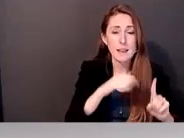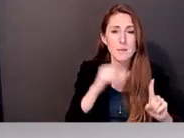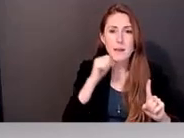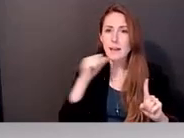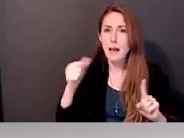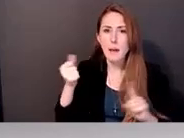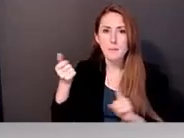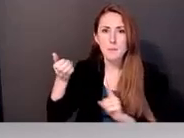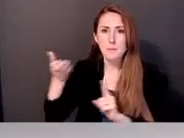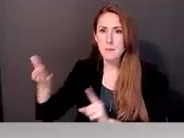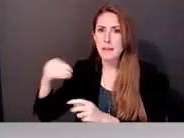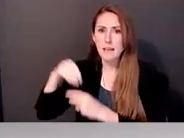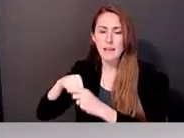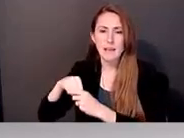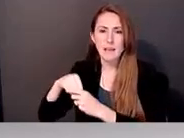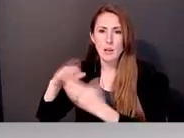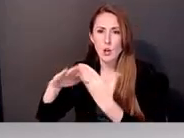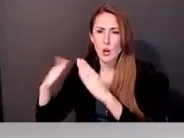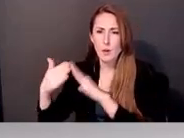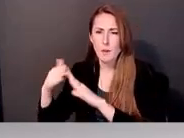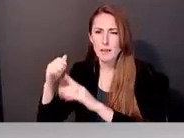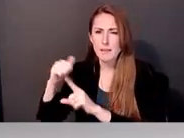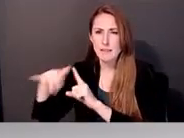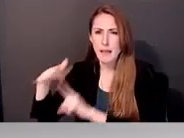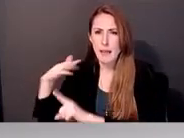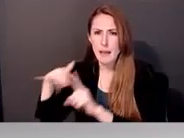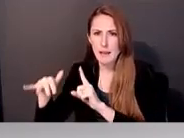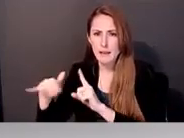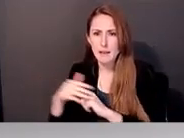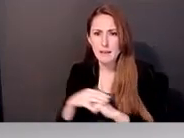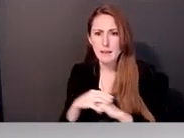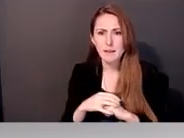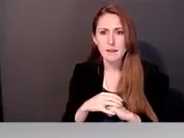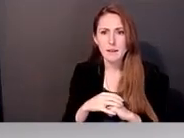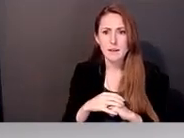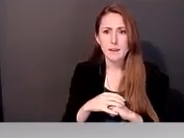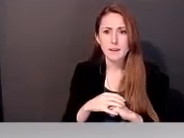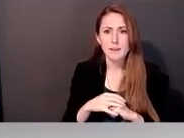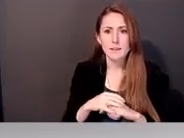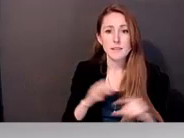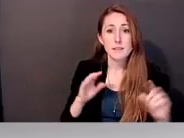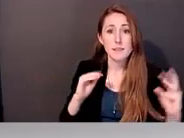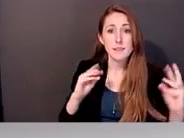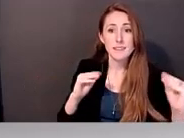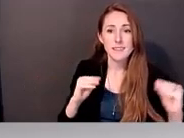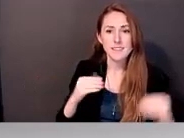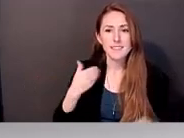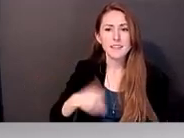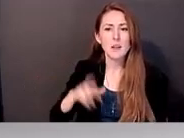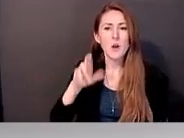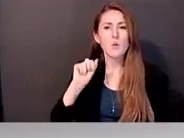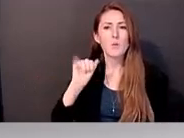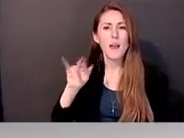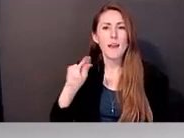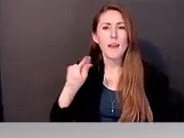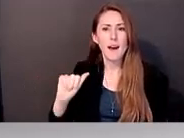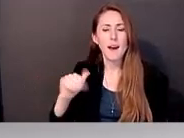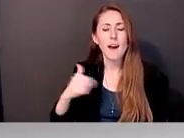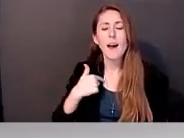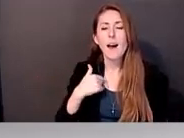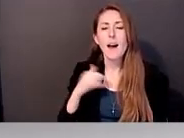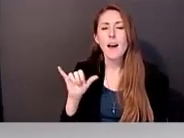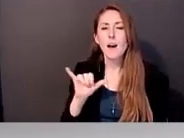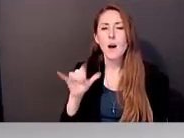So there is something to that because I think other, go ahead. sorry, Kathleen. Um, this is Raina. And I just wanted to add to